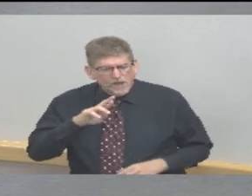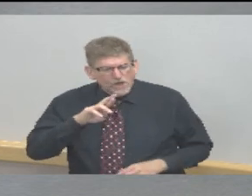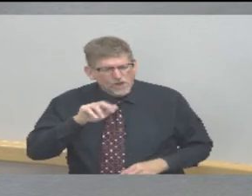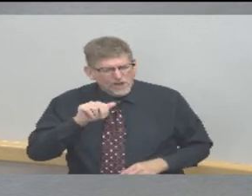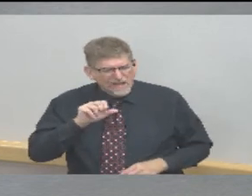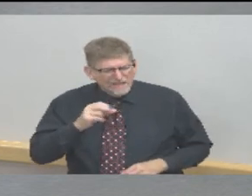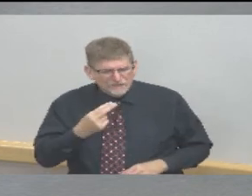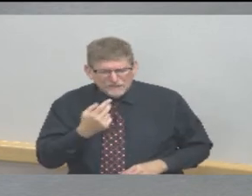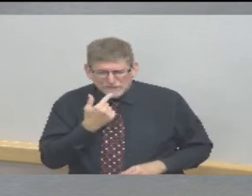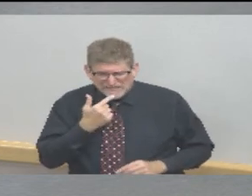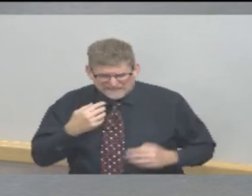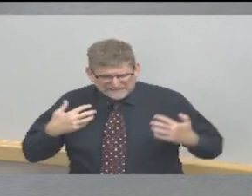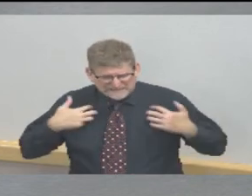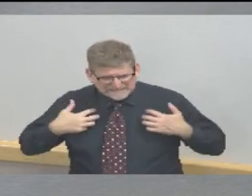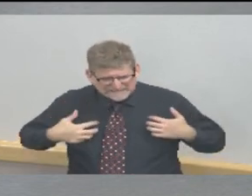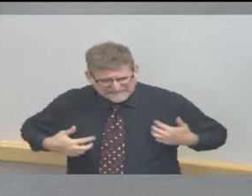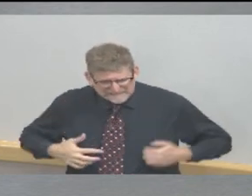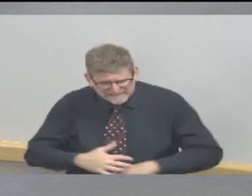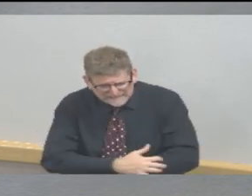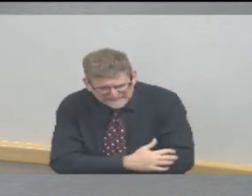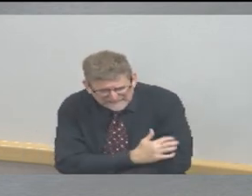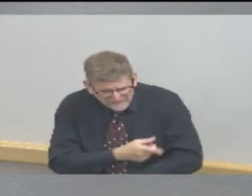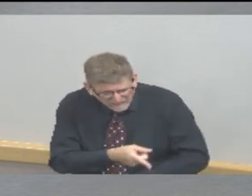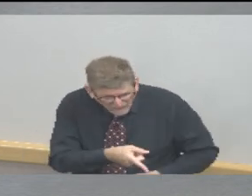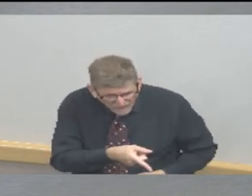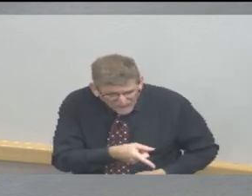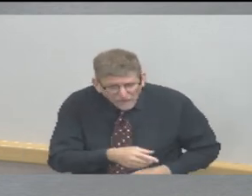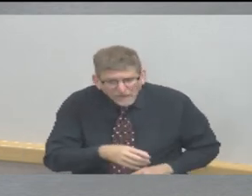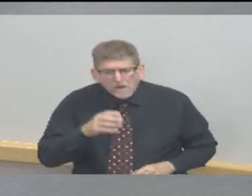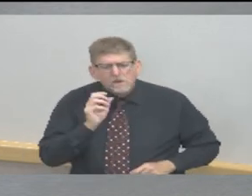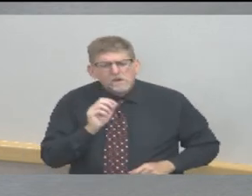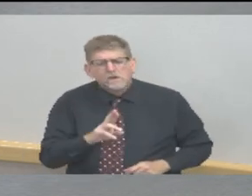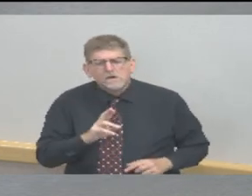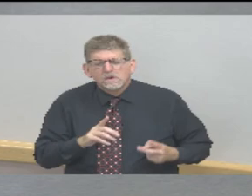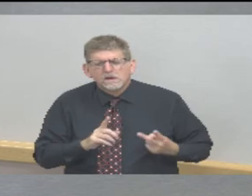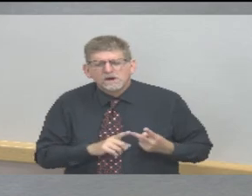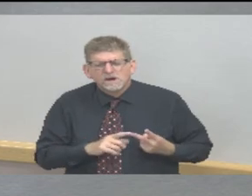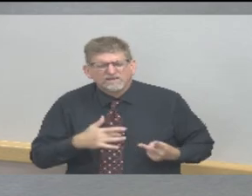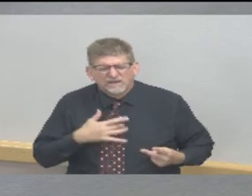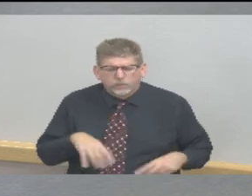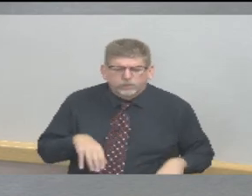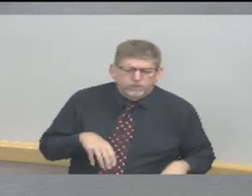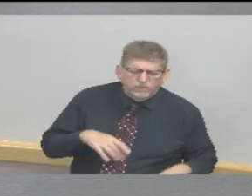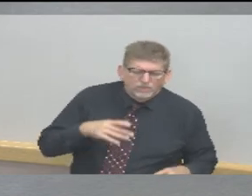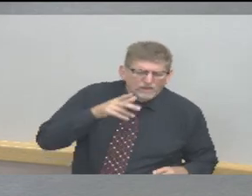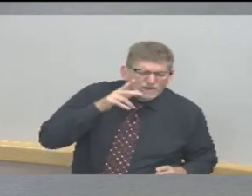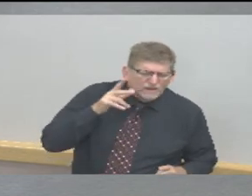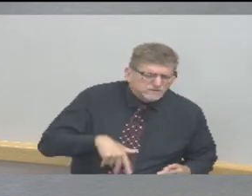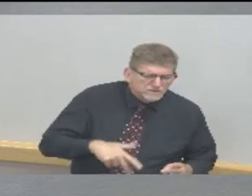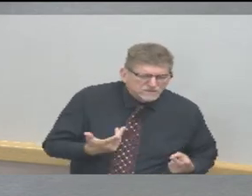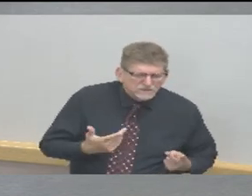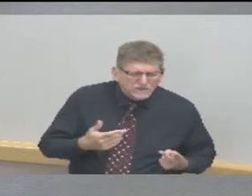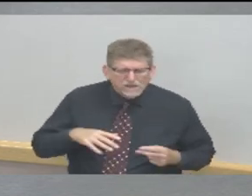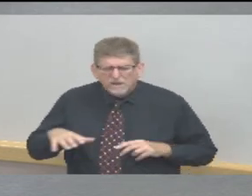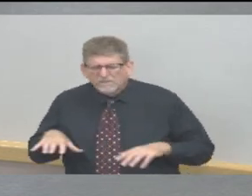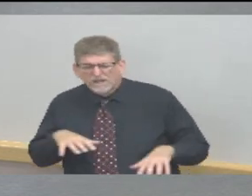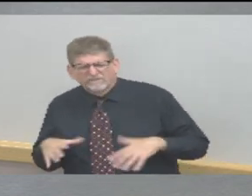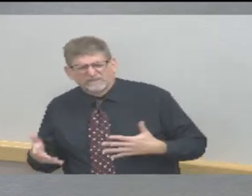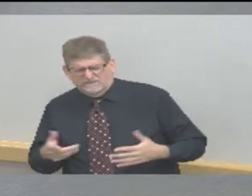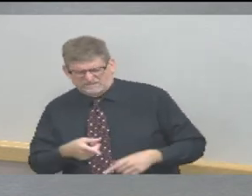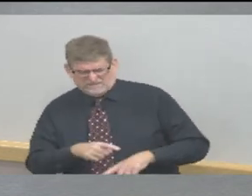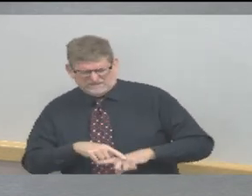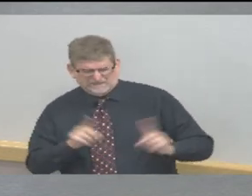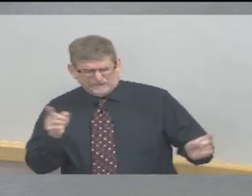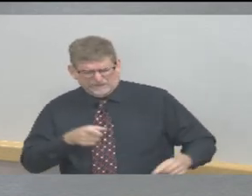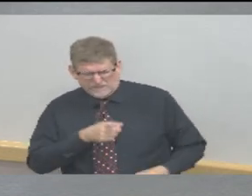feel pretty darn lousy. And so behavior, fever, rash, it's not in stomach